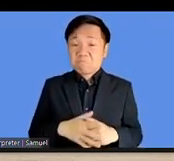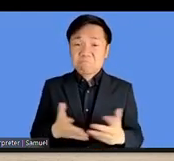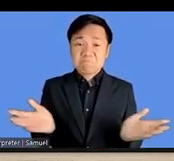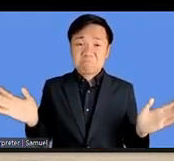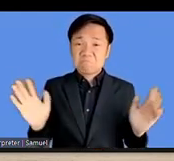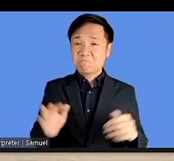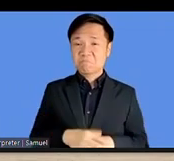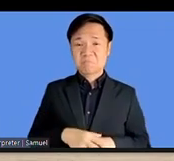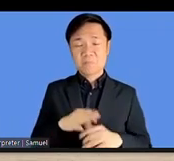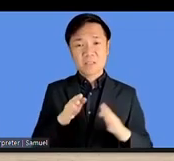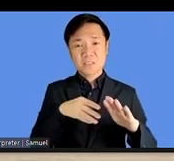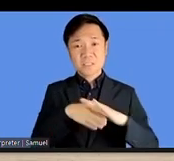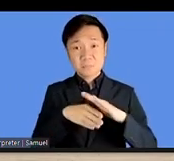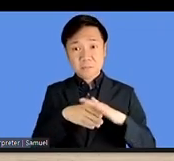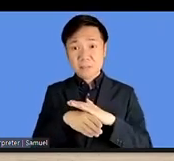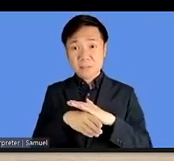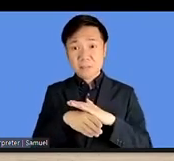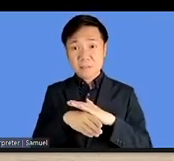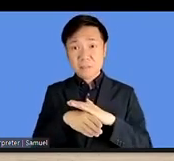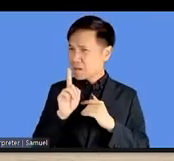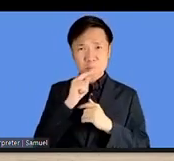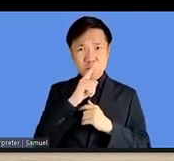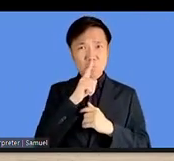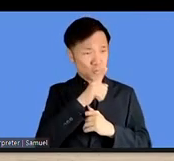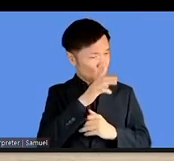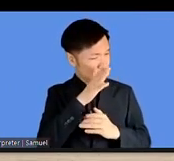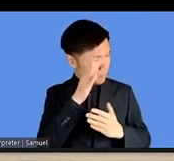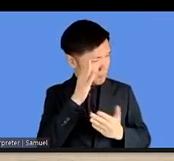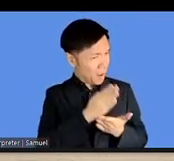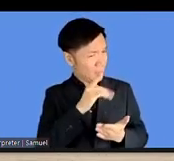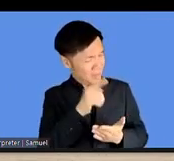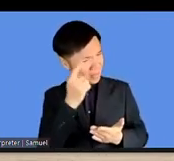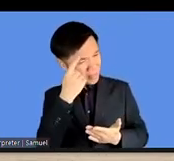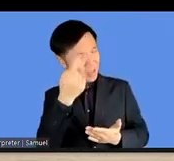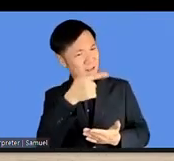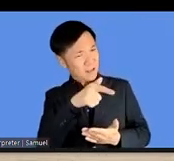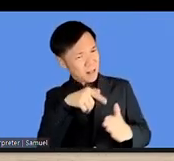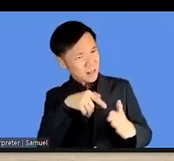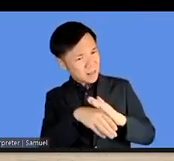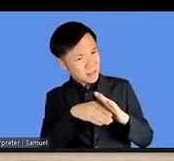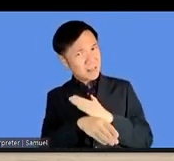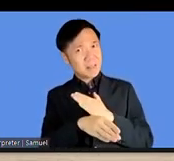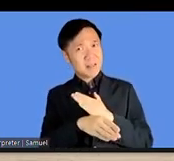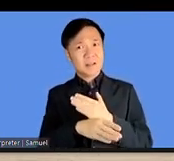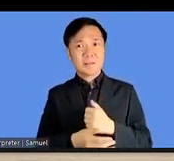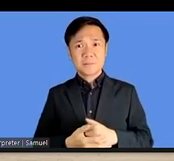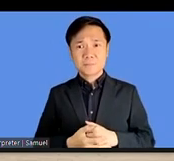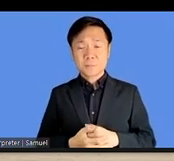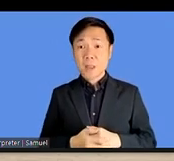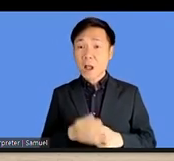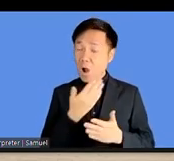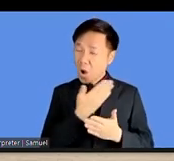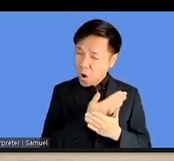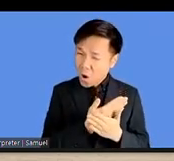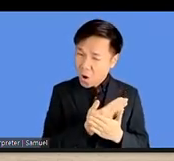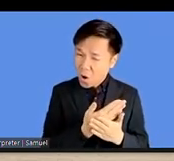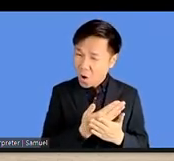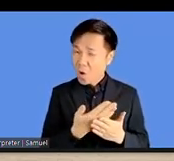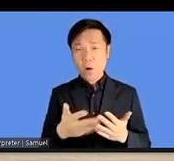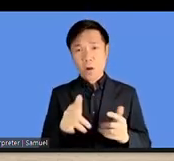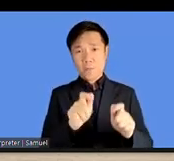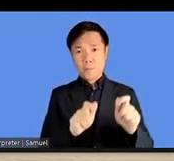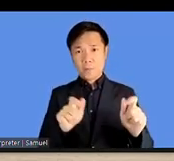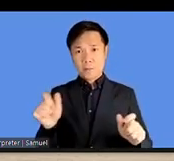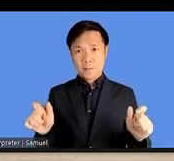but it is an issue for them, or it will be an issue for them. And every single person at some